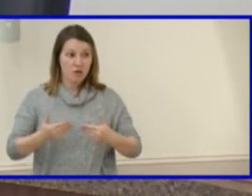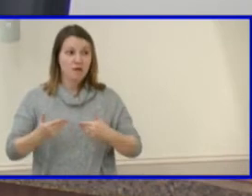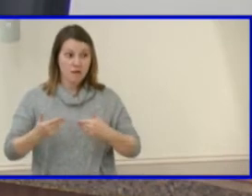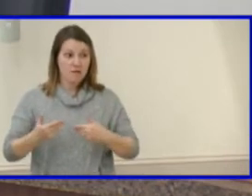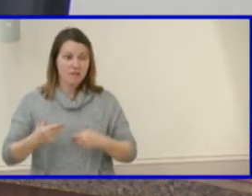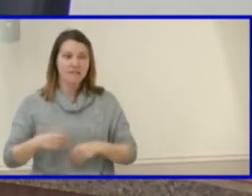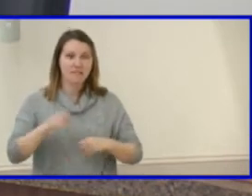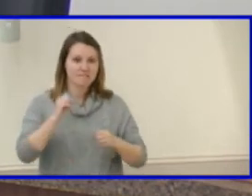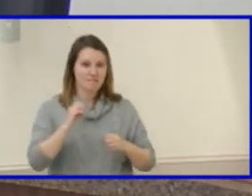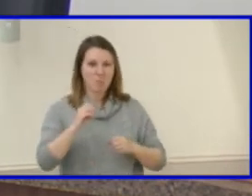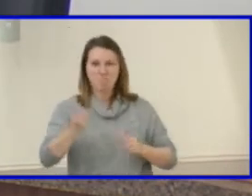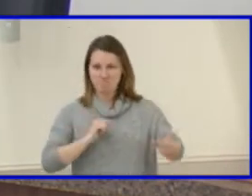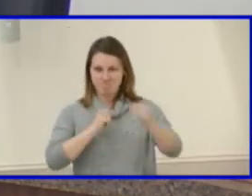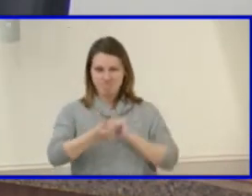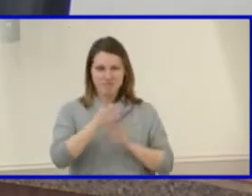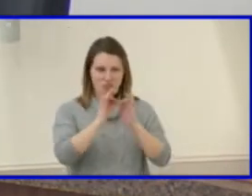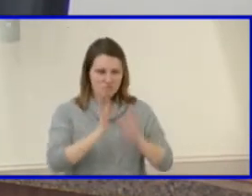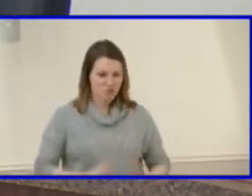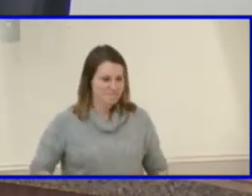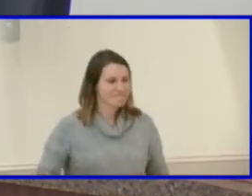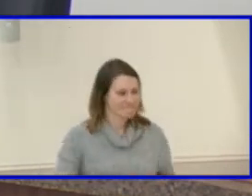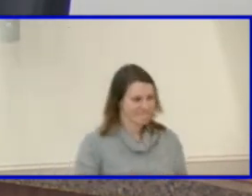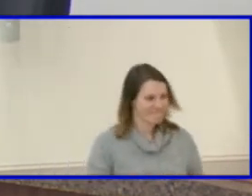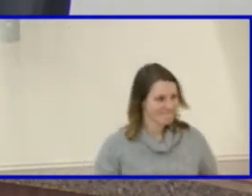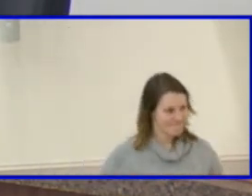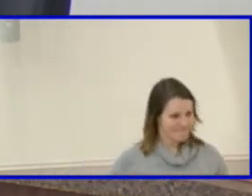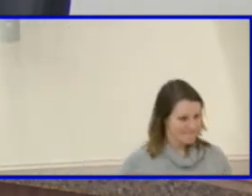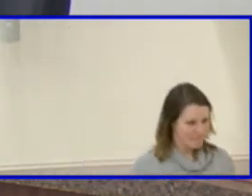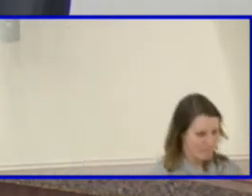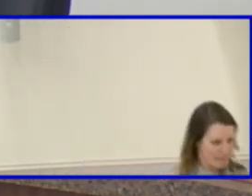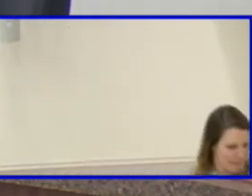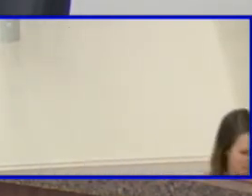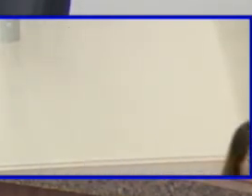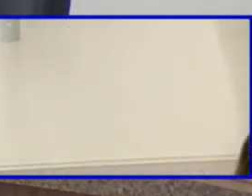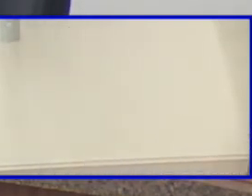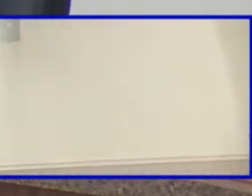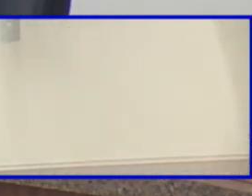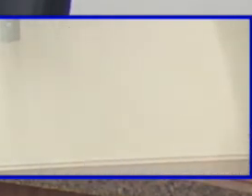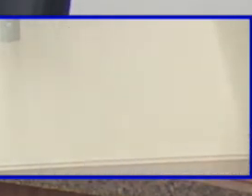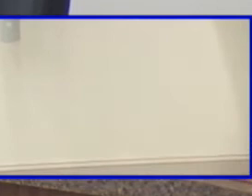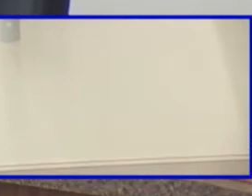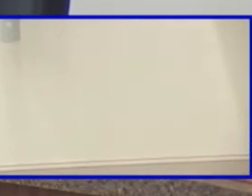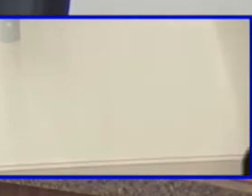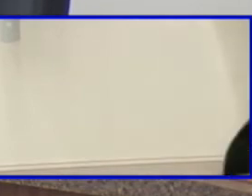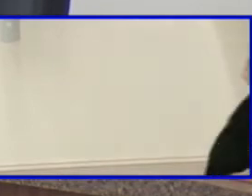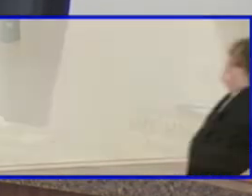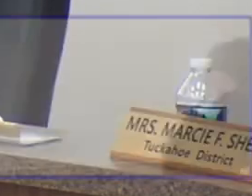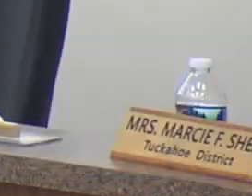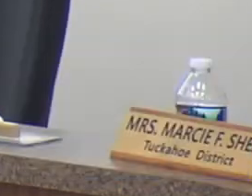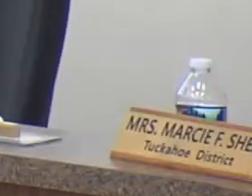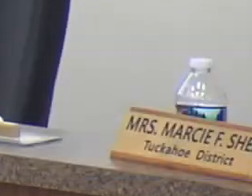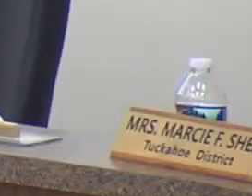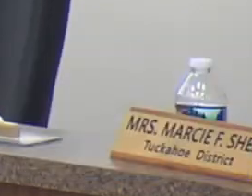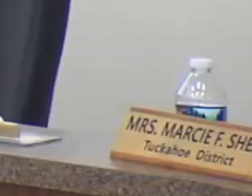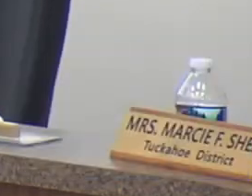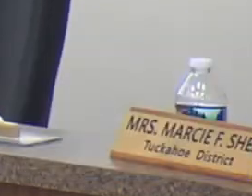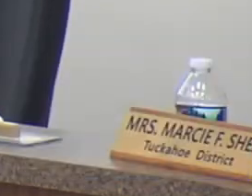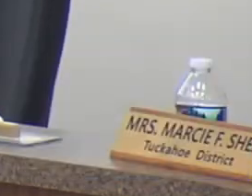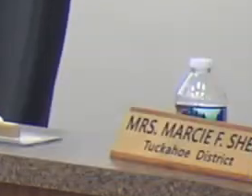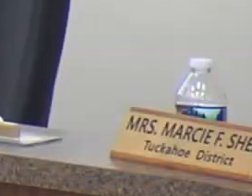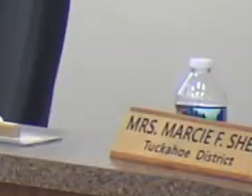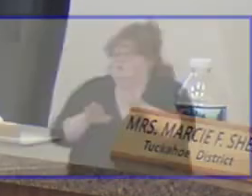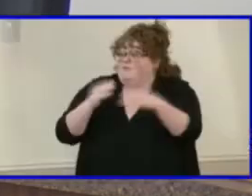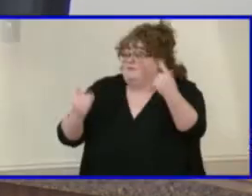board members to answer any questions or to ask any questions they may have, should we be able to provide clarification on some policies that are just being